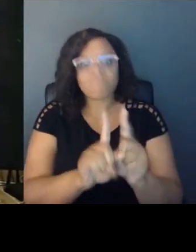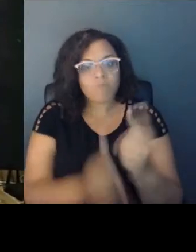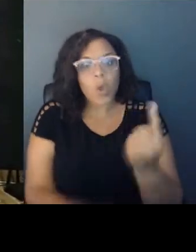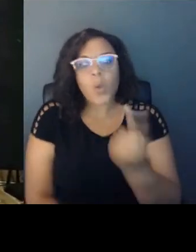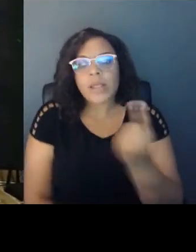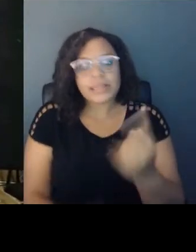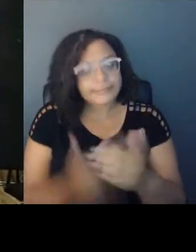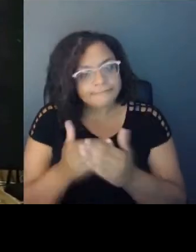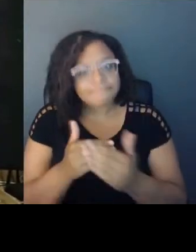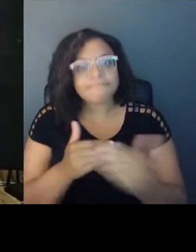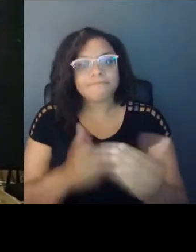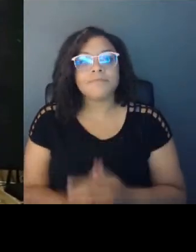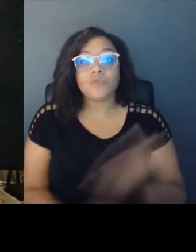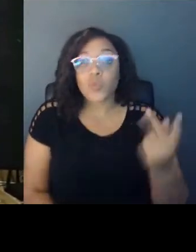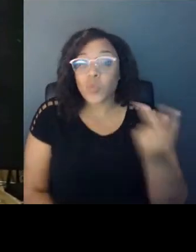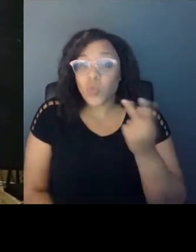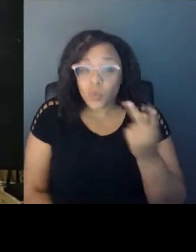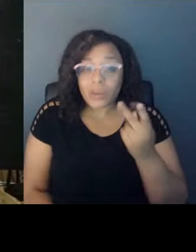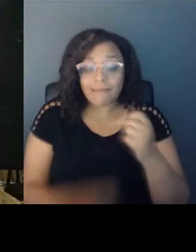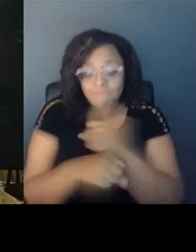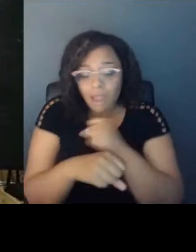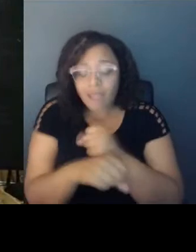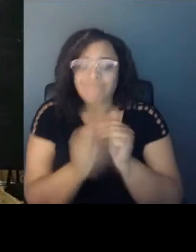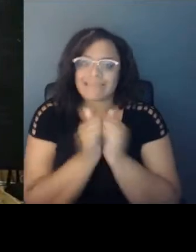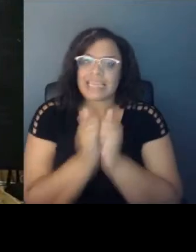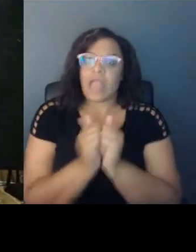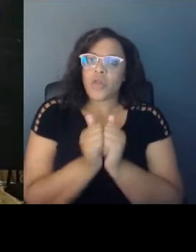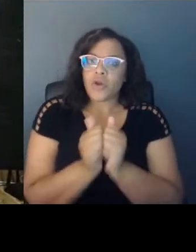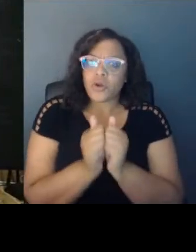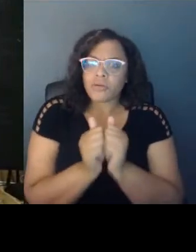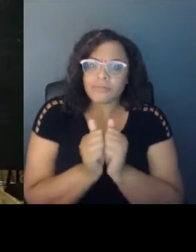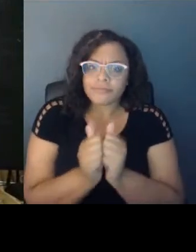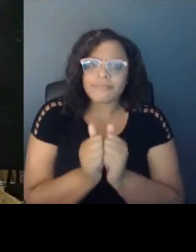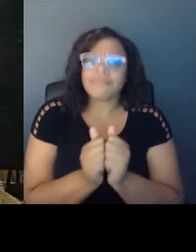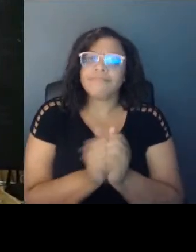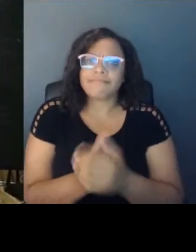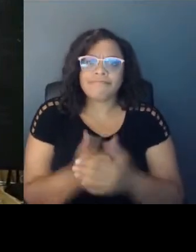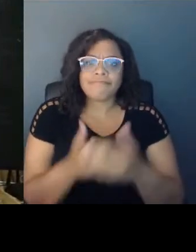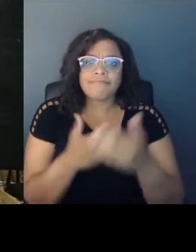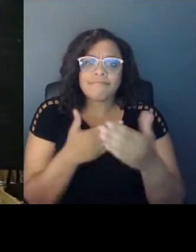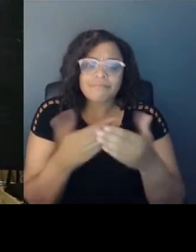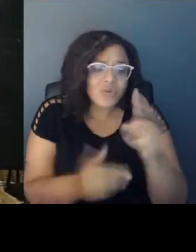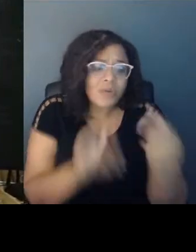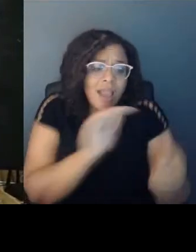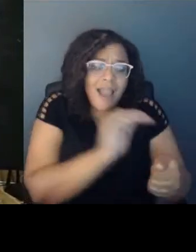in this together. There's no reason to hide.